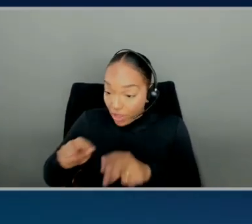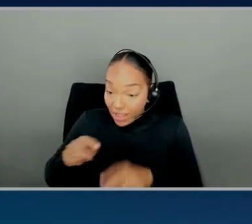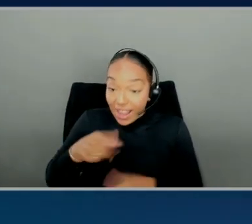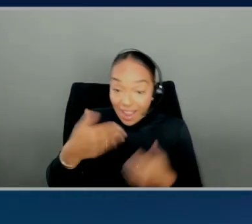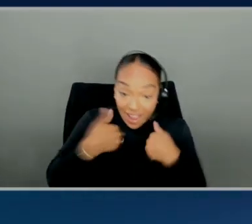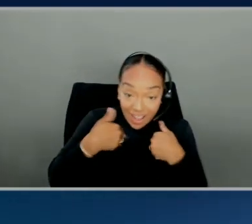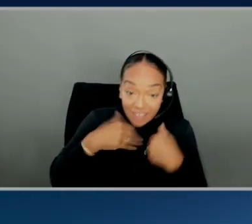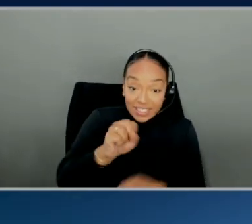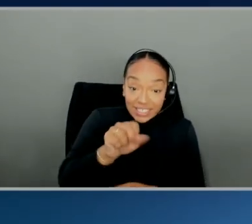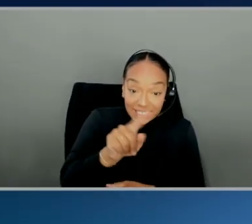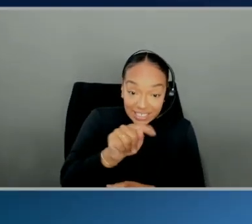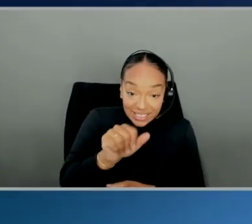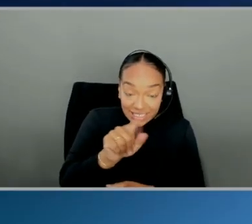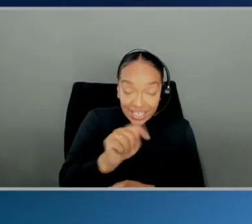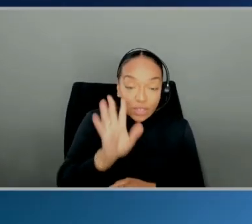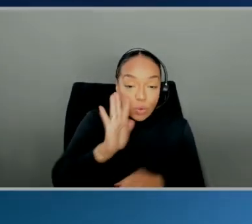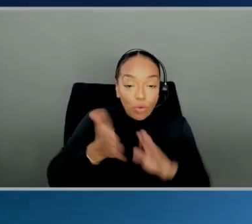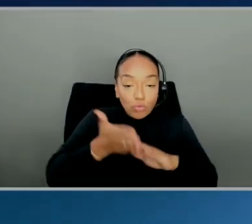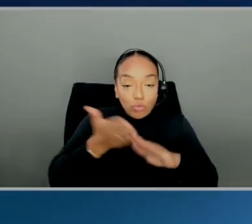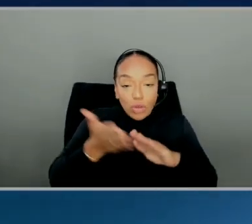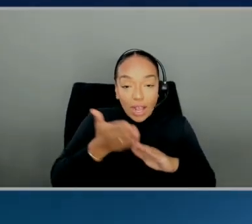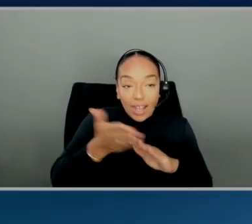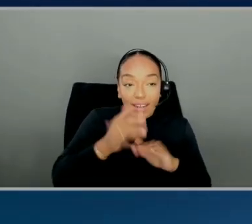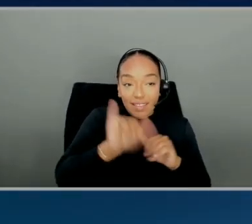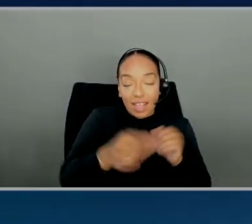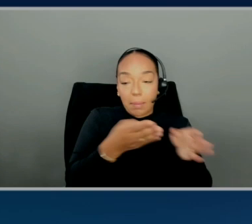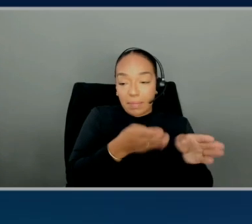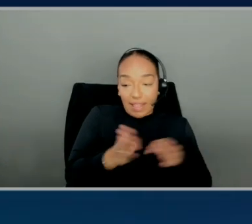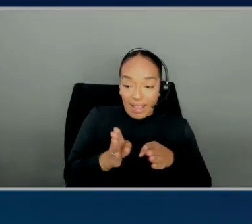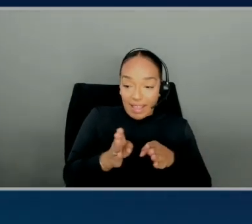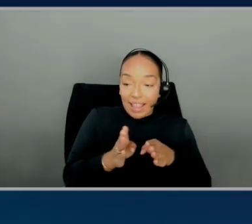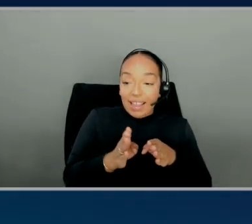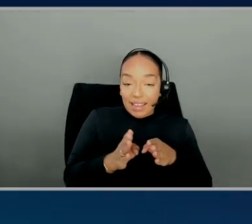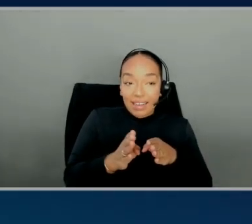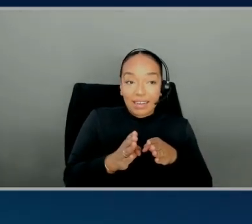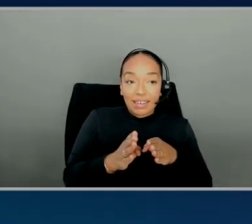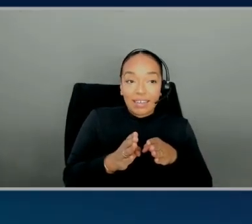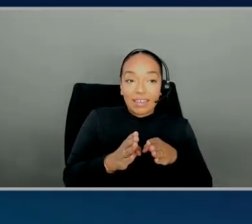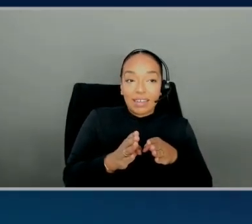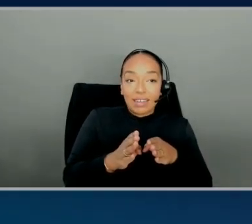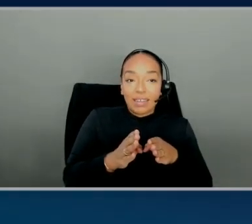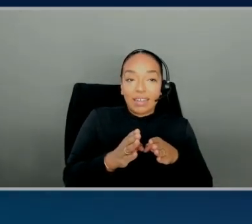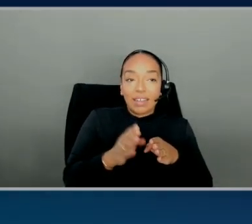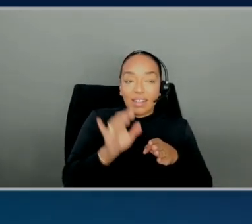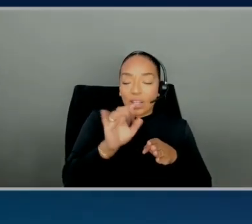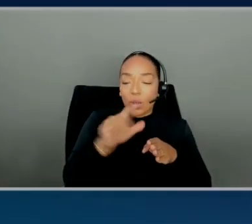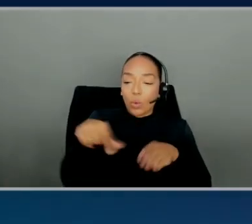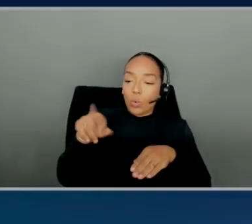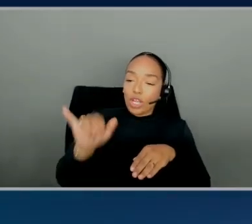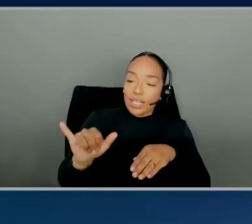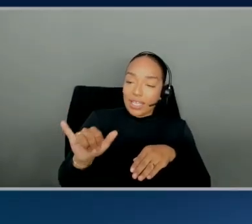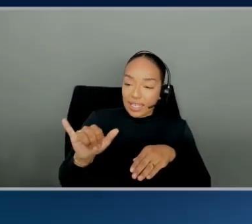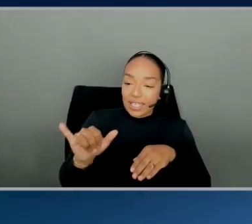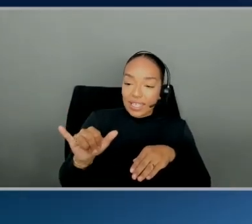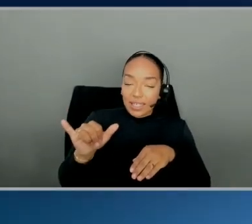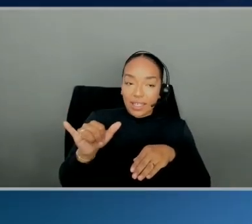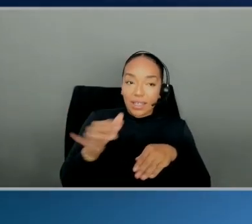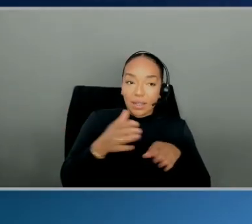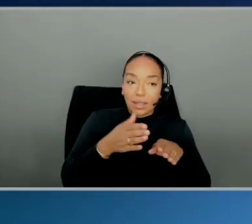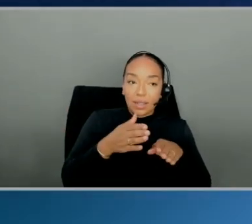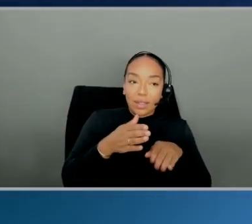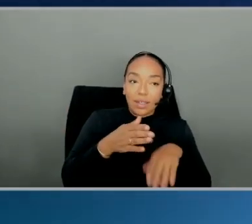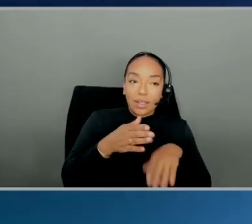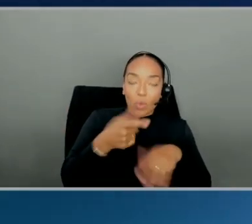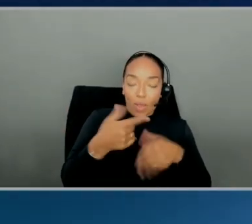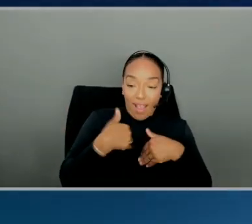will run the plan, the query plans. And if you think about the query plan, these are very sophisticated plans, right? Like you have the query return